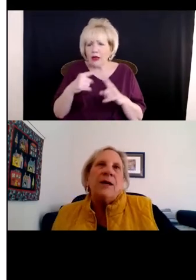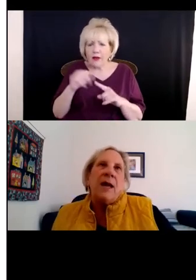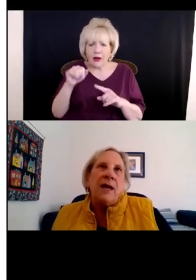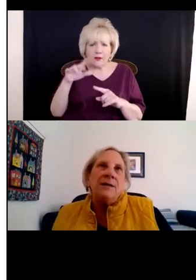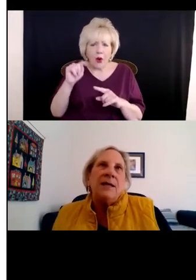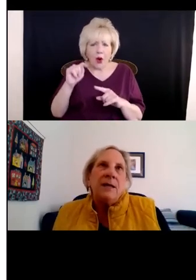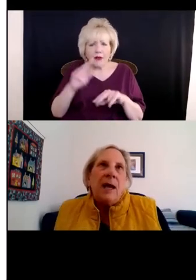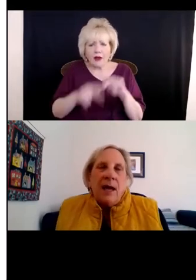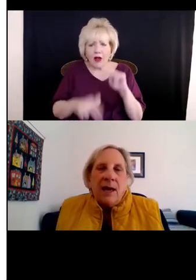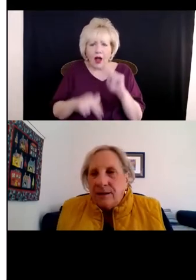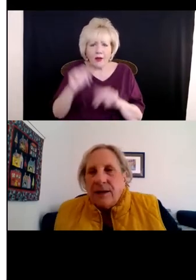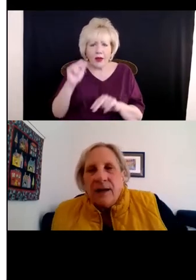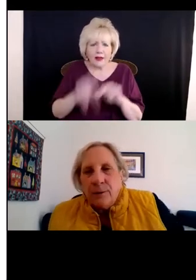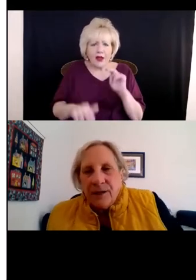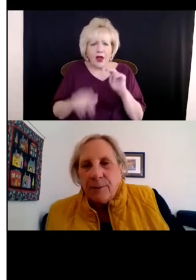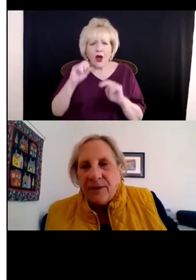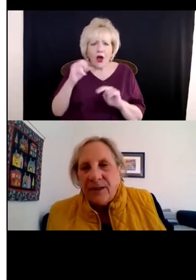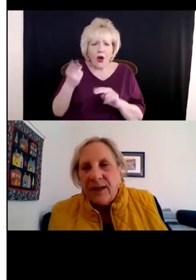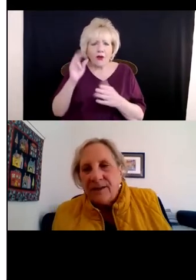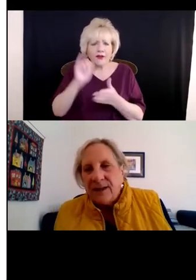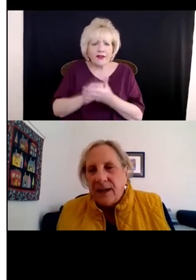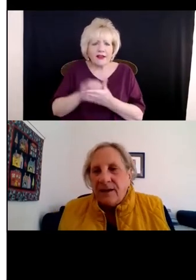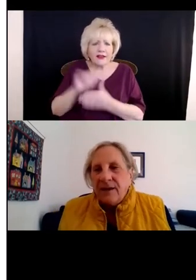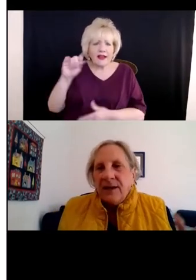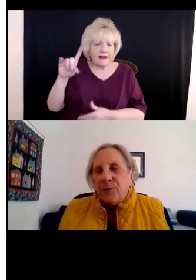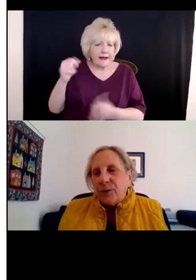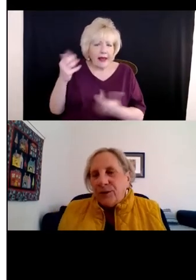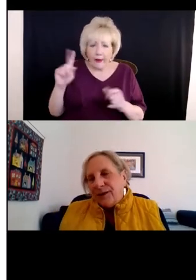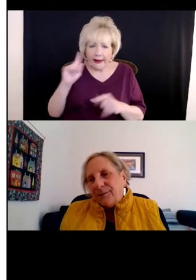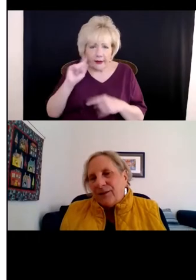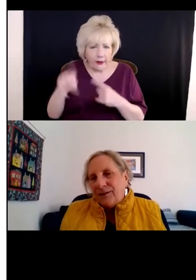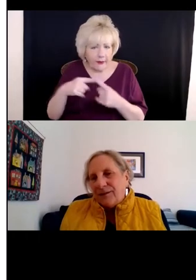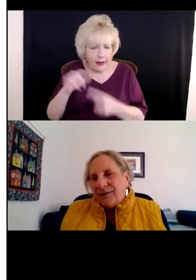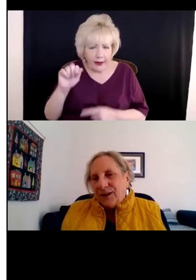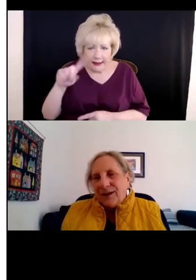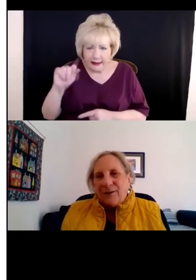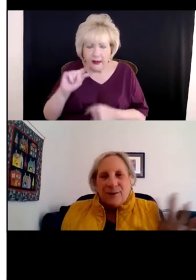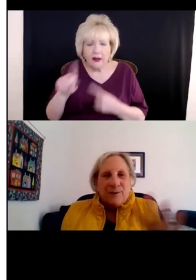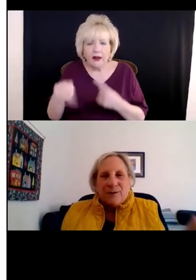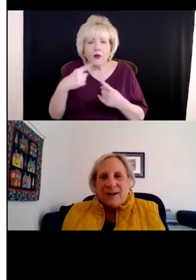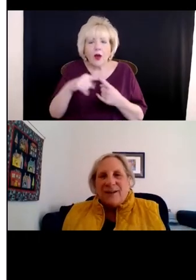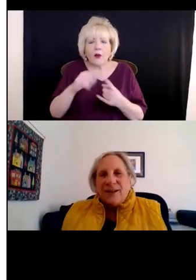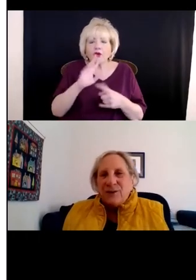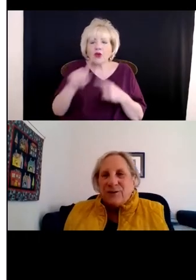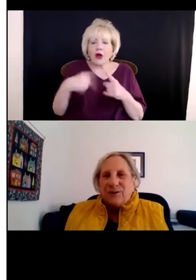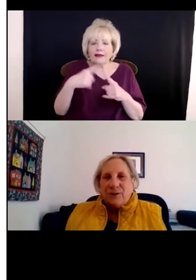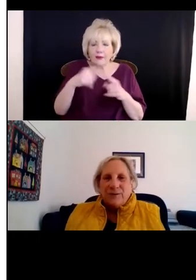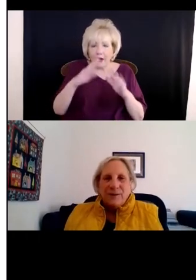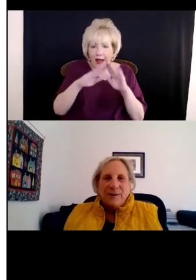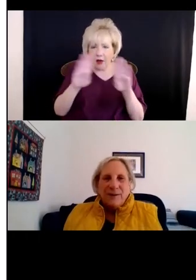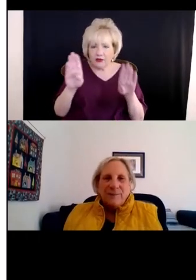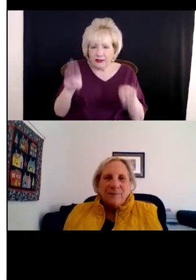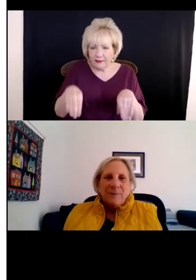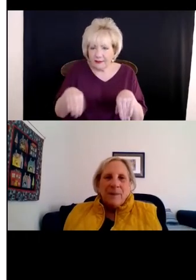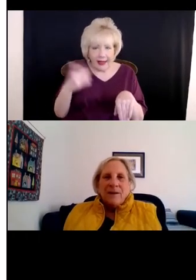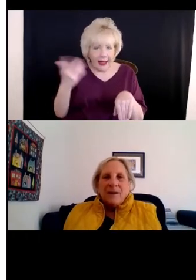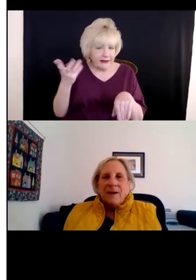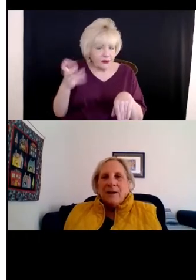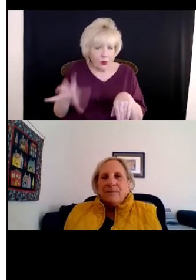well, oh, the ADA. I don't want to hear about the ADA if we're talking about the fair housing, okay? Just don't.